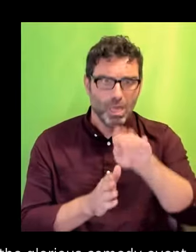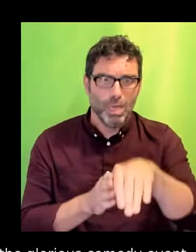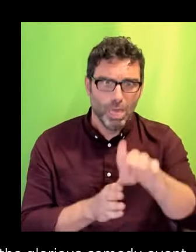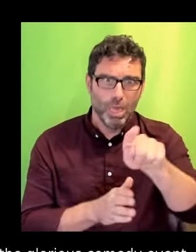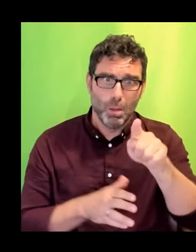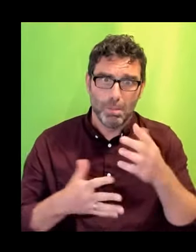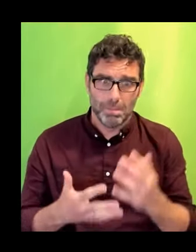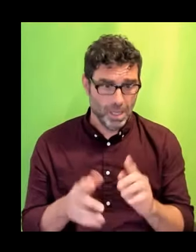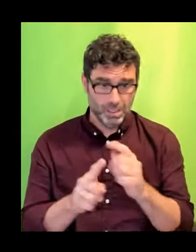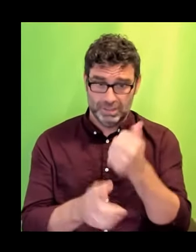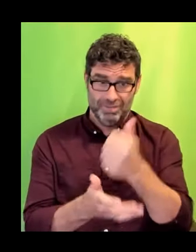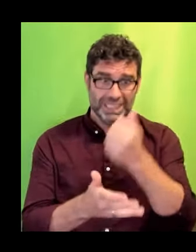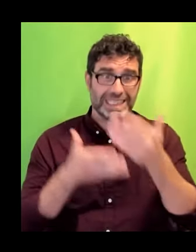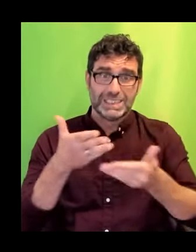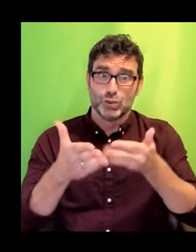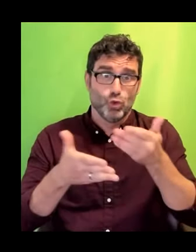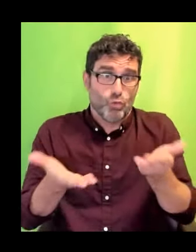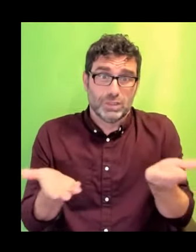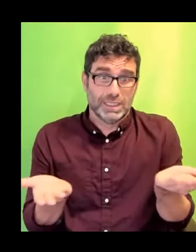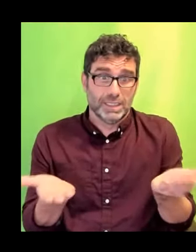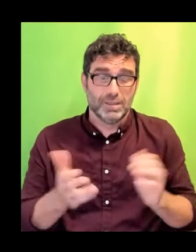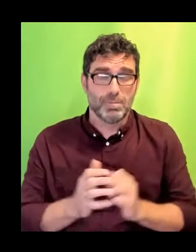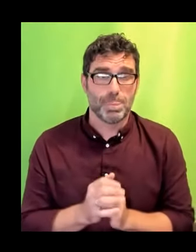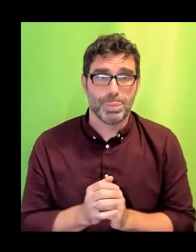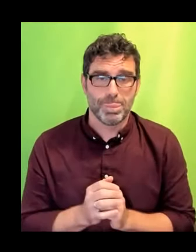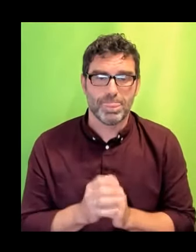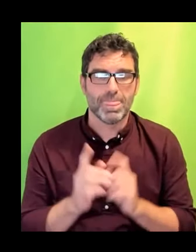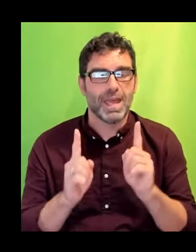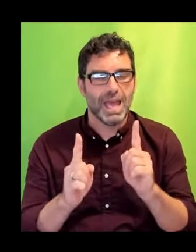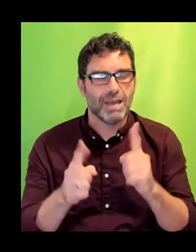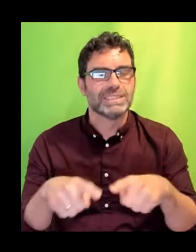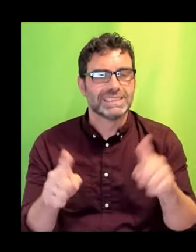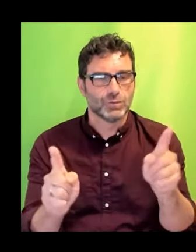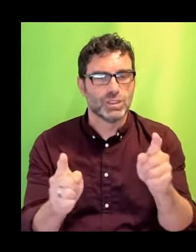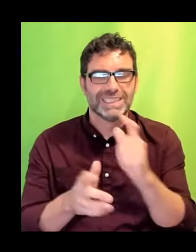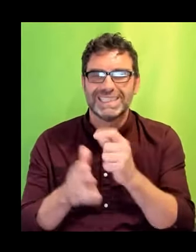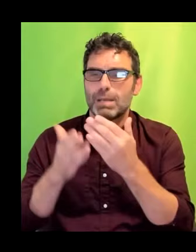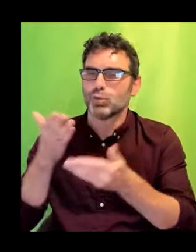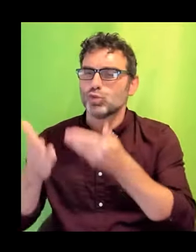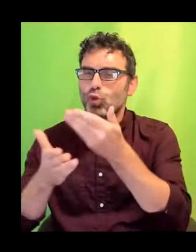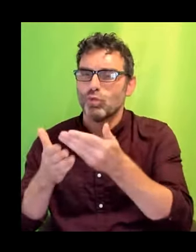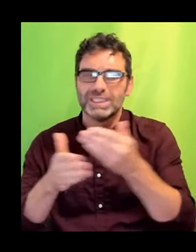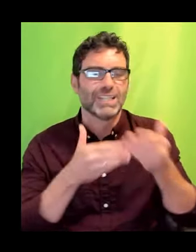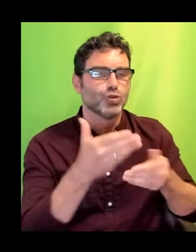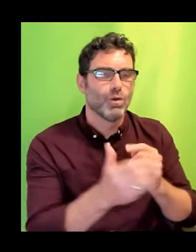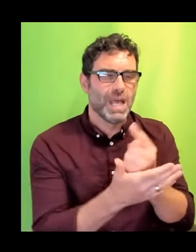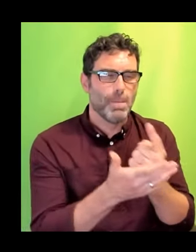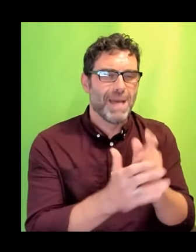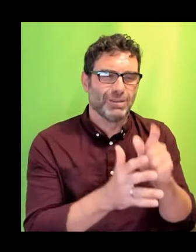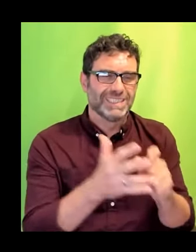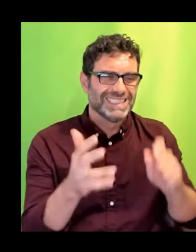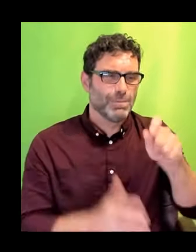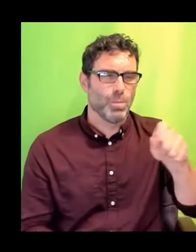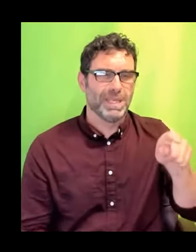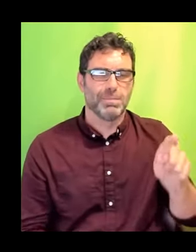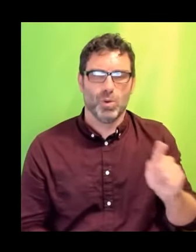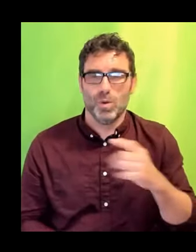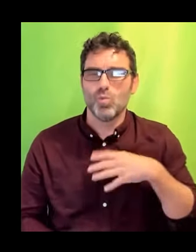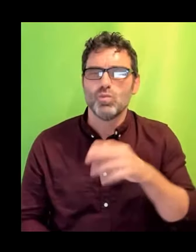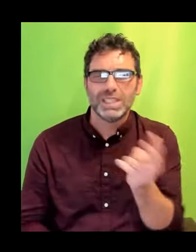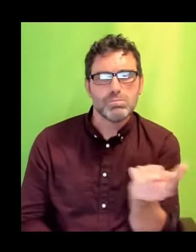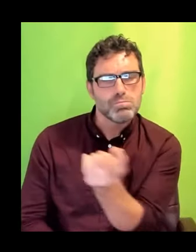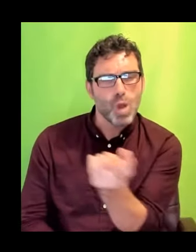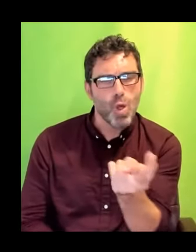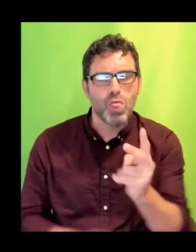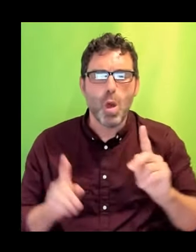There is a difference between disabled stories and stories about disabled people and we need both. And we need those people to be people